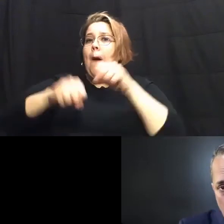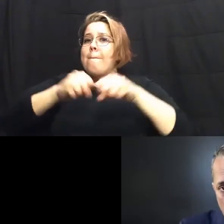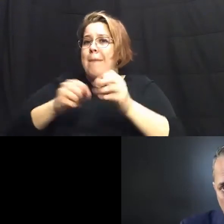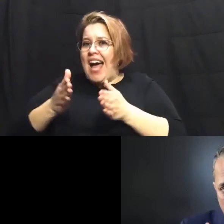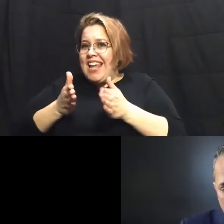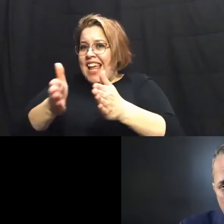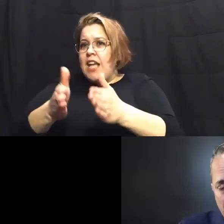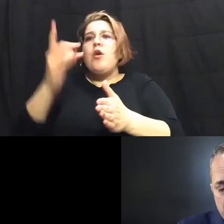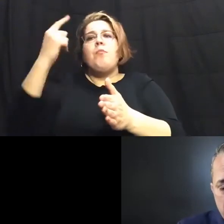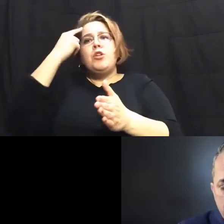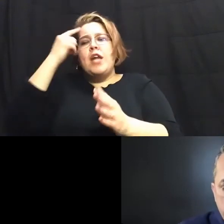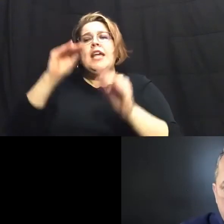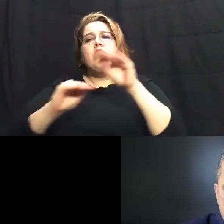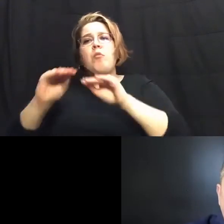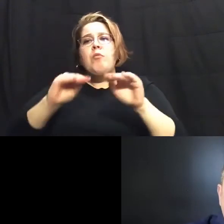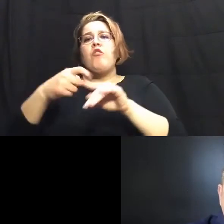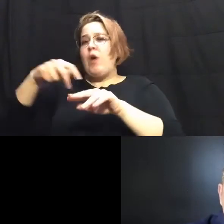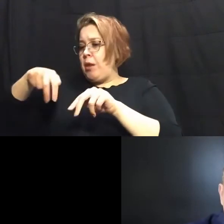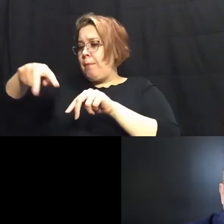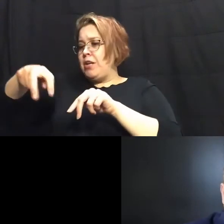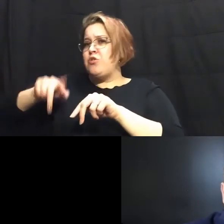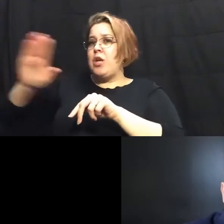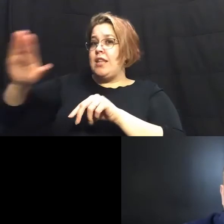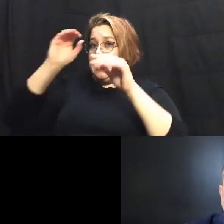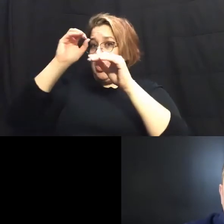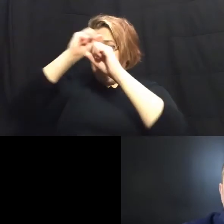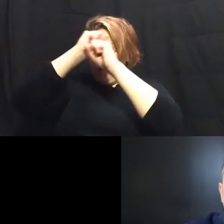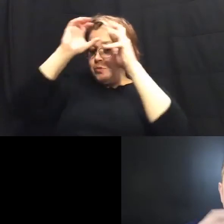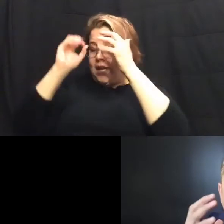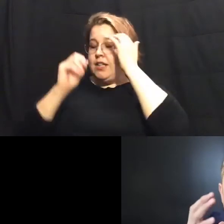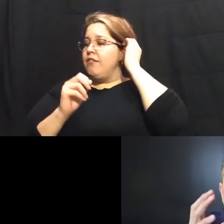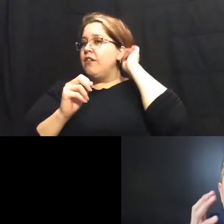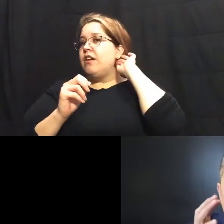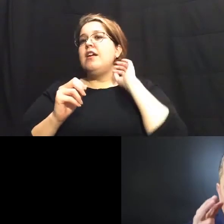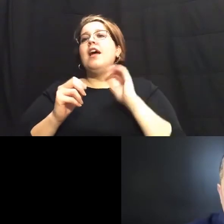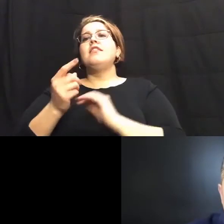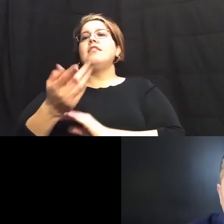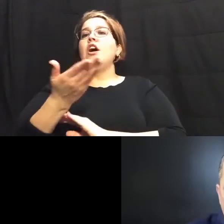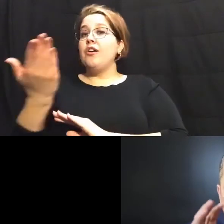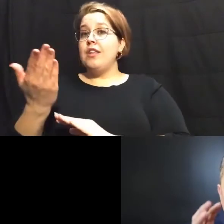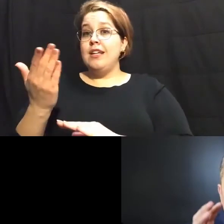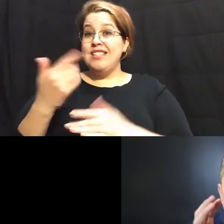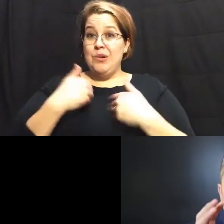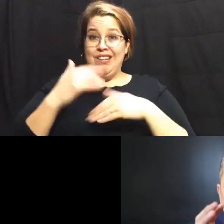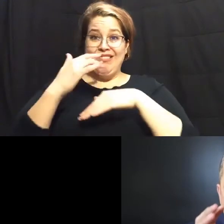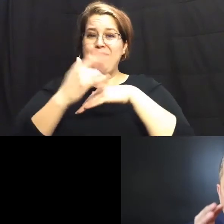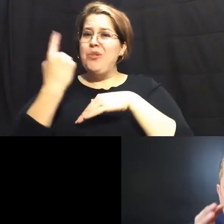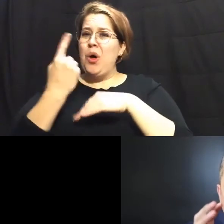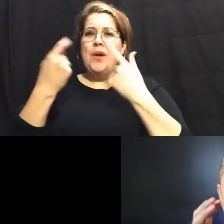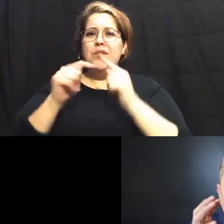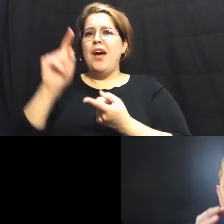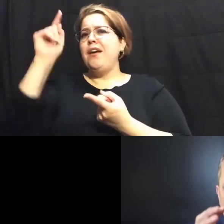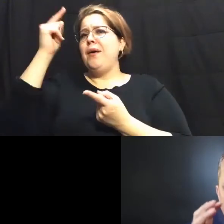think about that mobility from a pedestrian perspective and there's vision zero programs there's items that we put on the table to always try to minimize